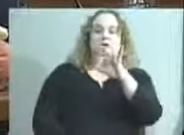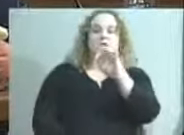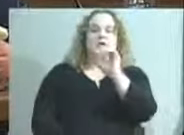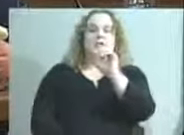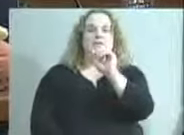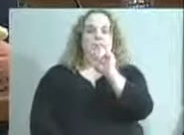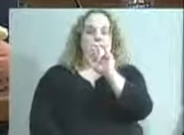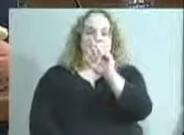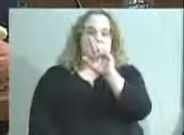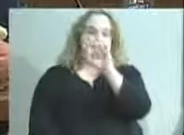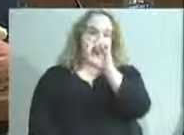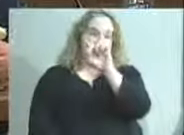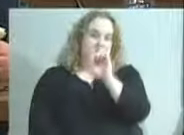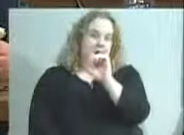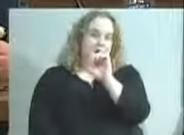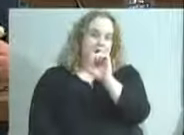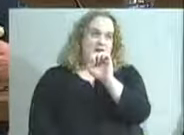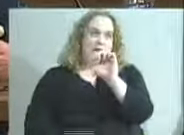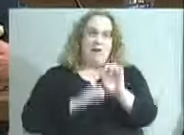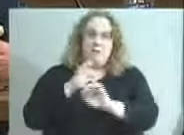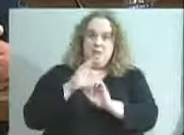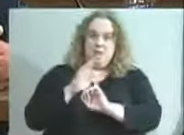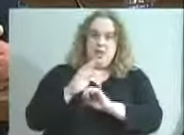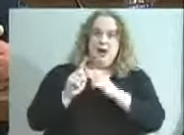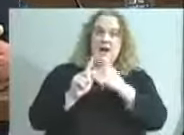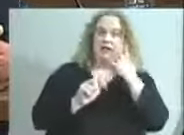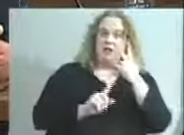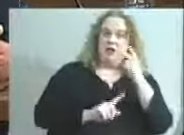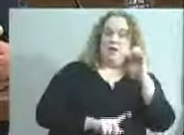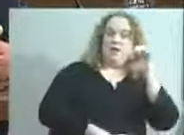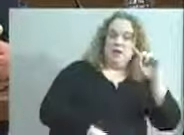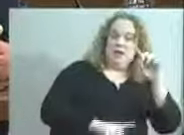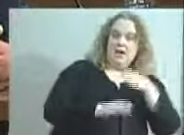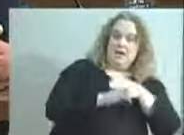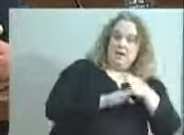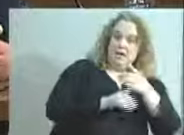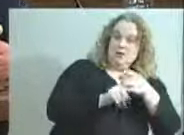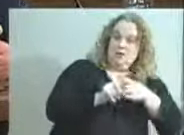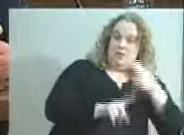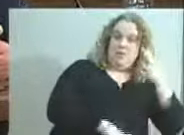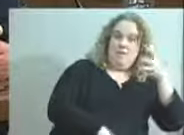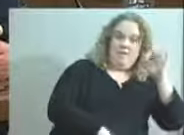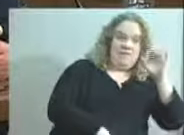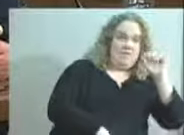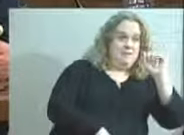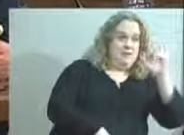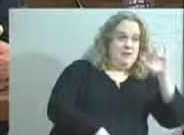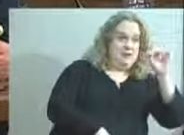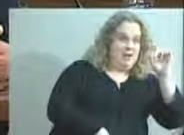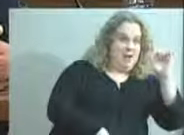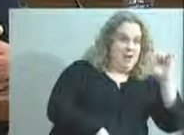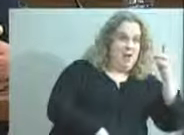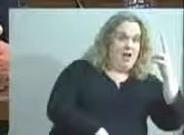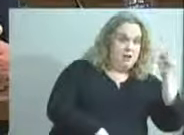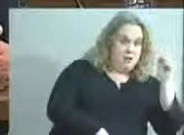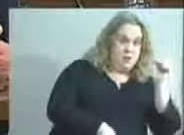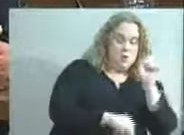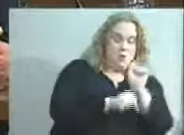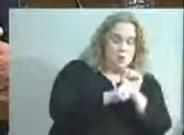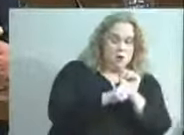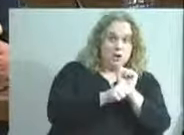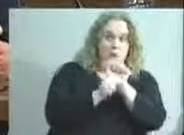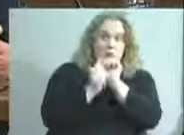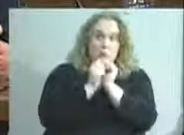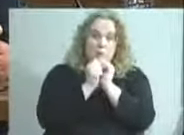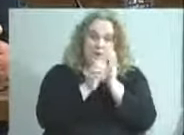where I watched the education majors from Fairdale High School work with the elementary kids and the teachers there